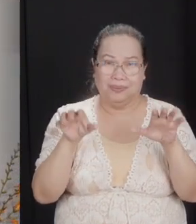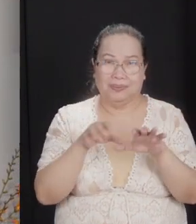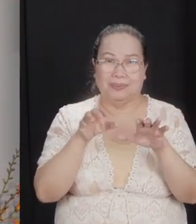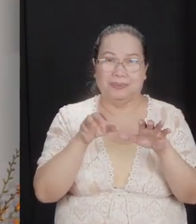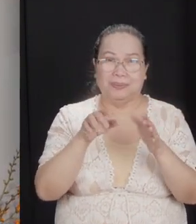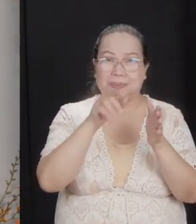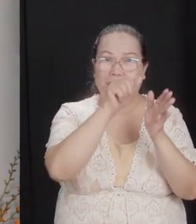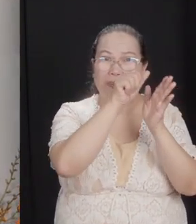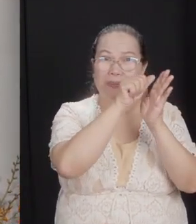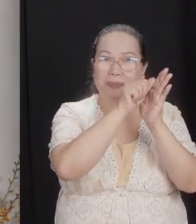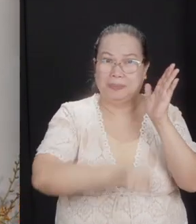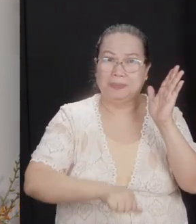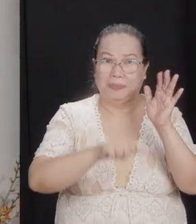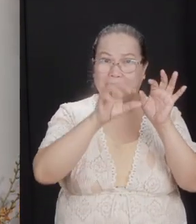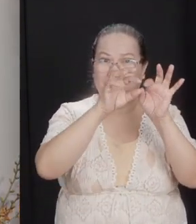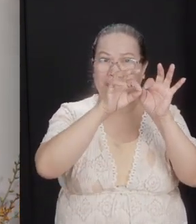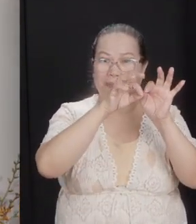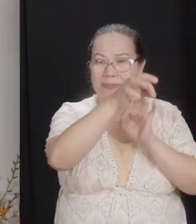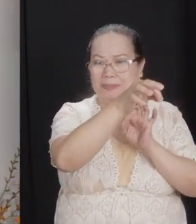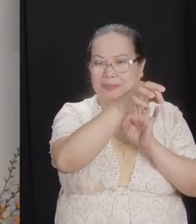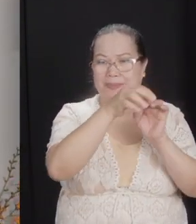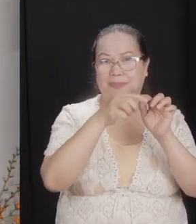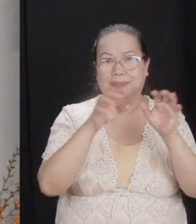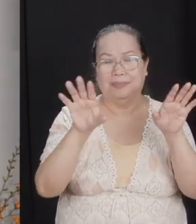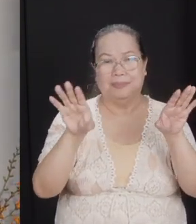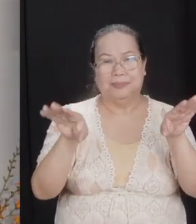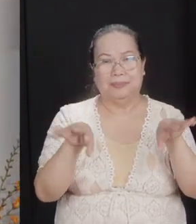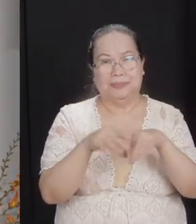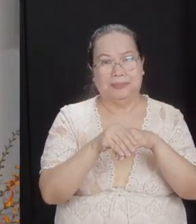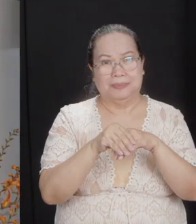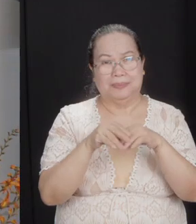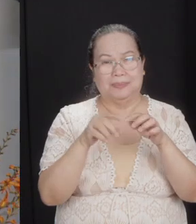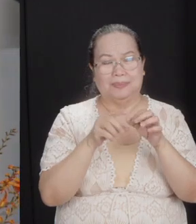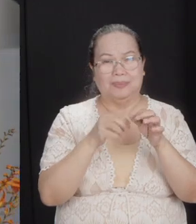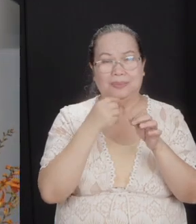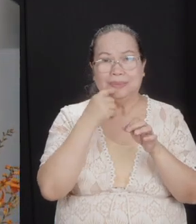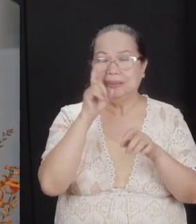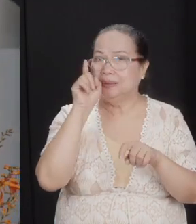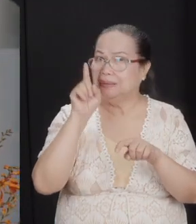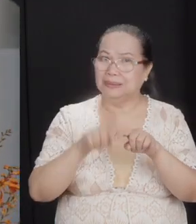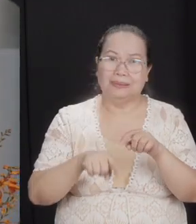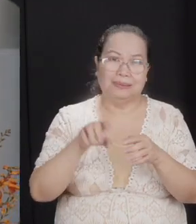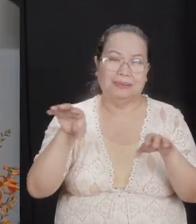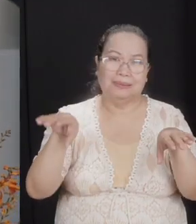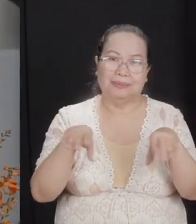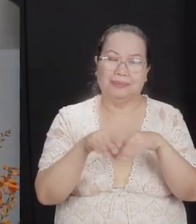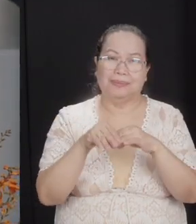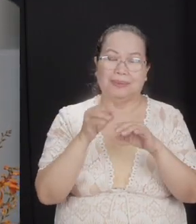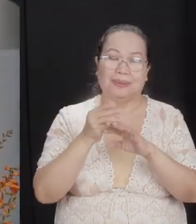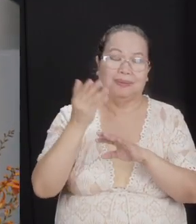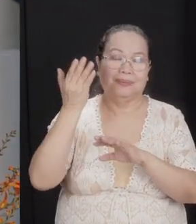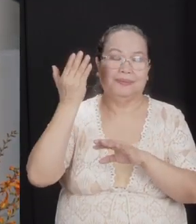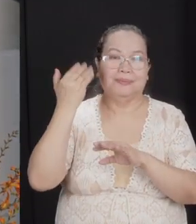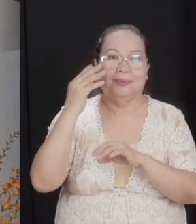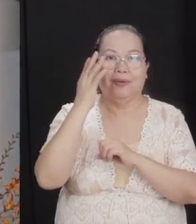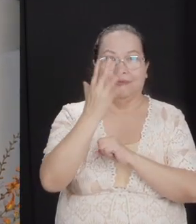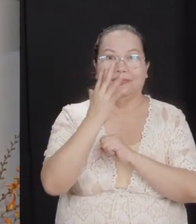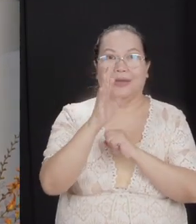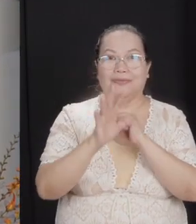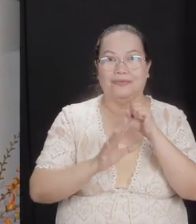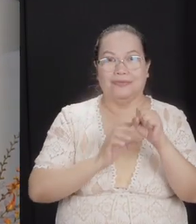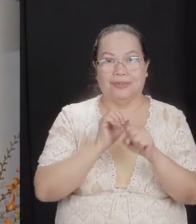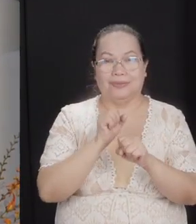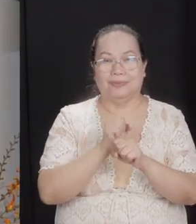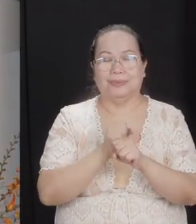annulling my previous marriage. That's the only reason we cannot yet get married. So for the past, I think, five years,